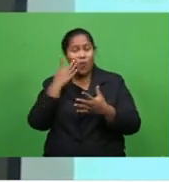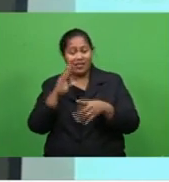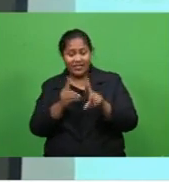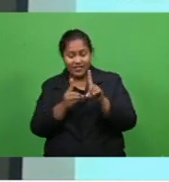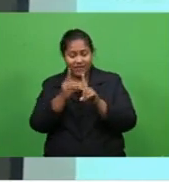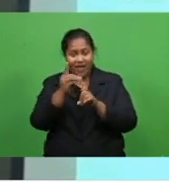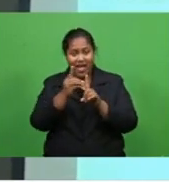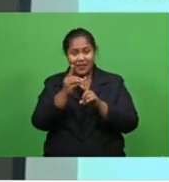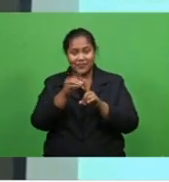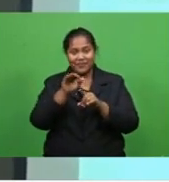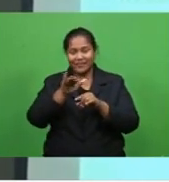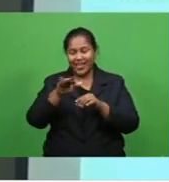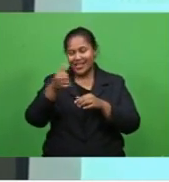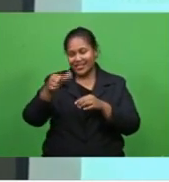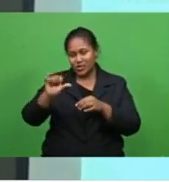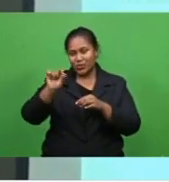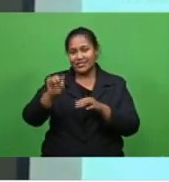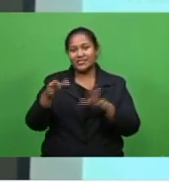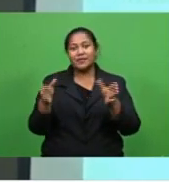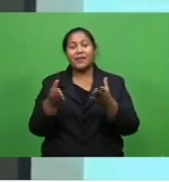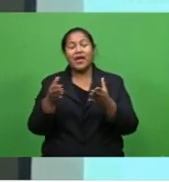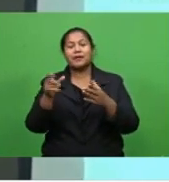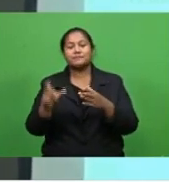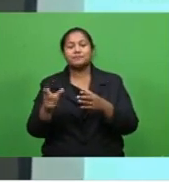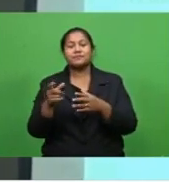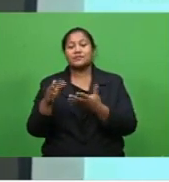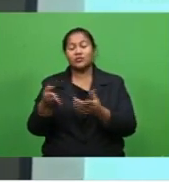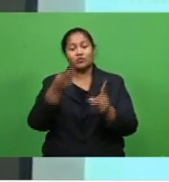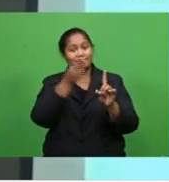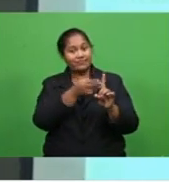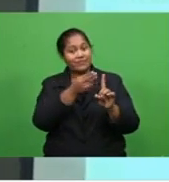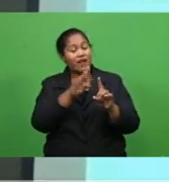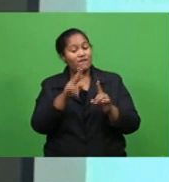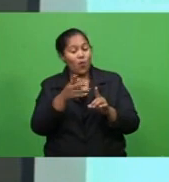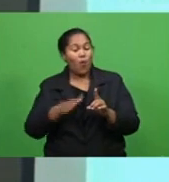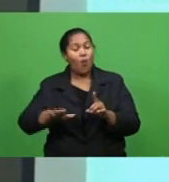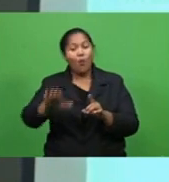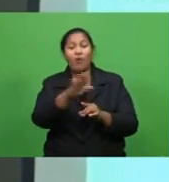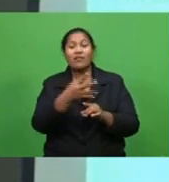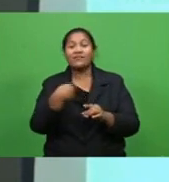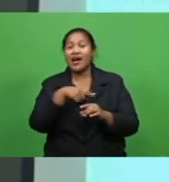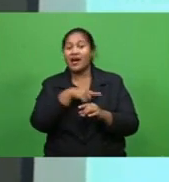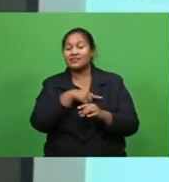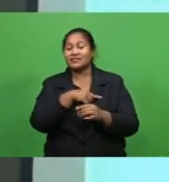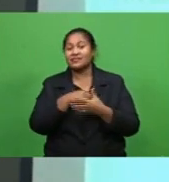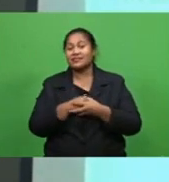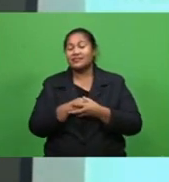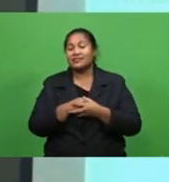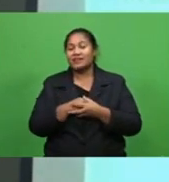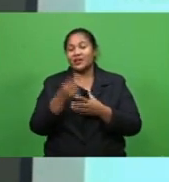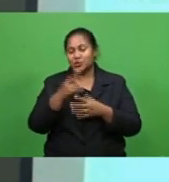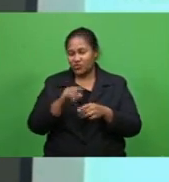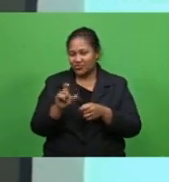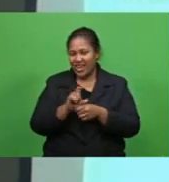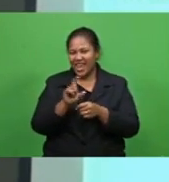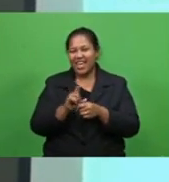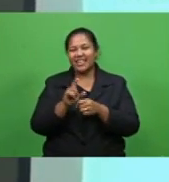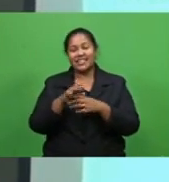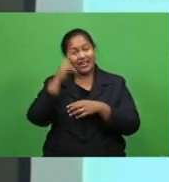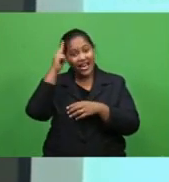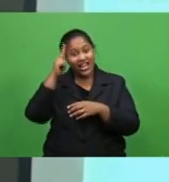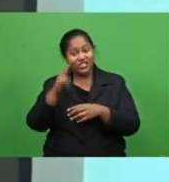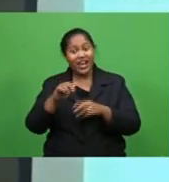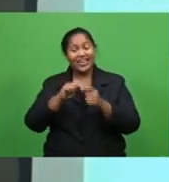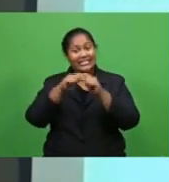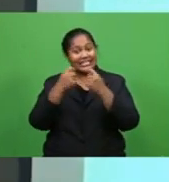youth players because the main aim for all of us is actually to create national team players